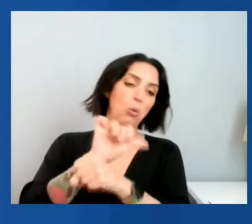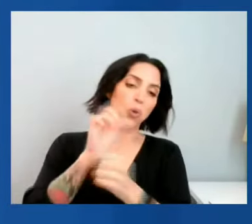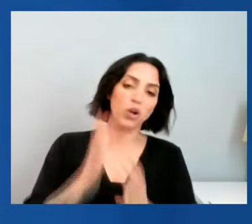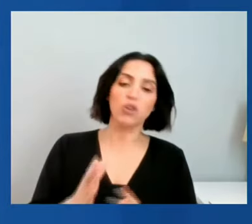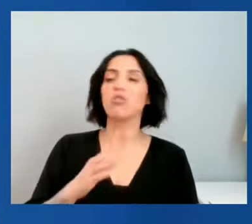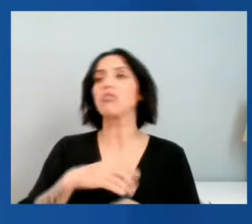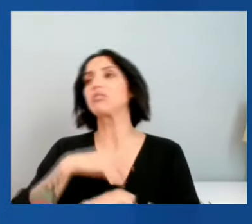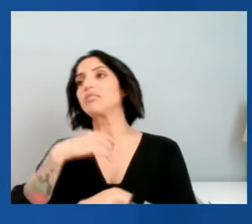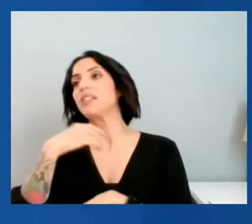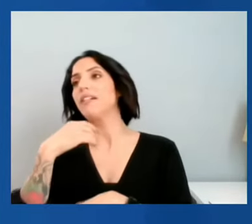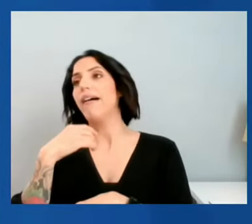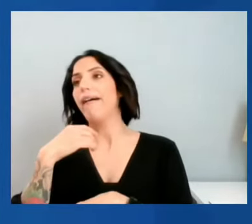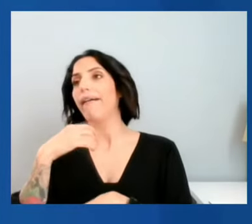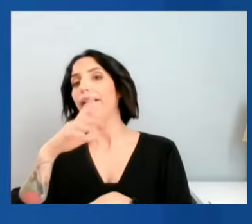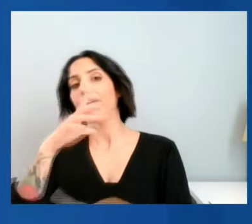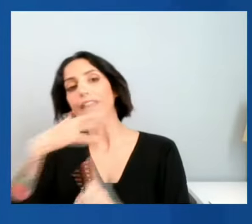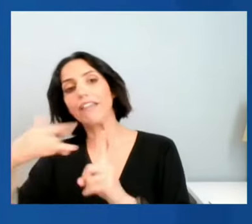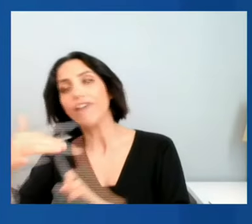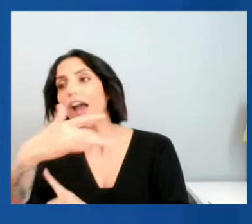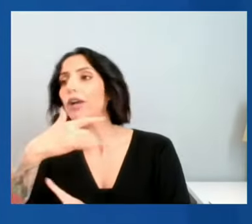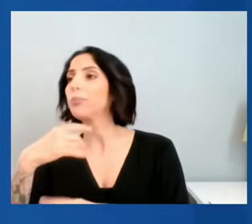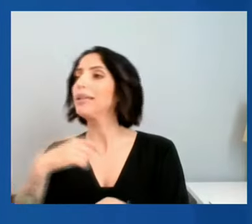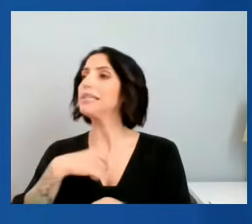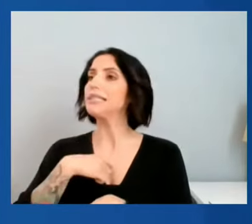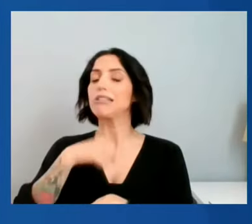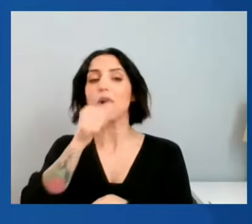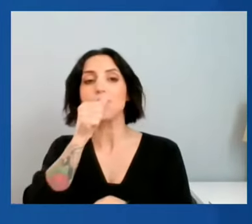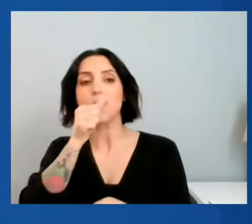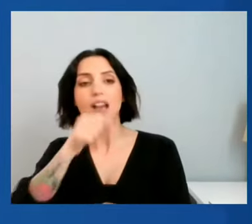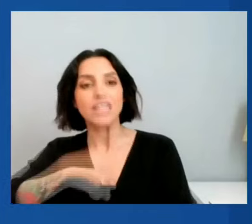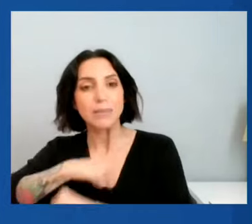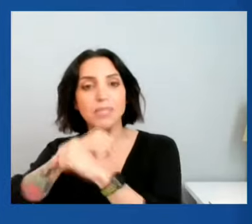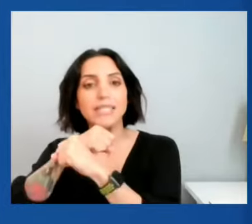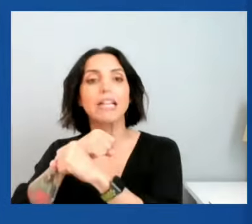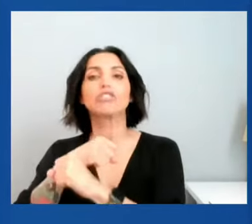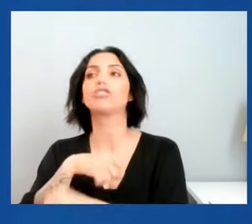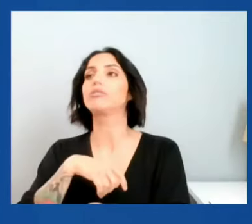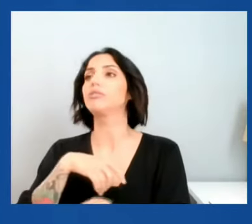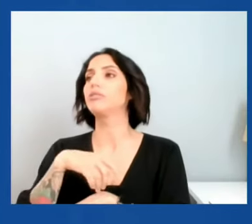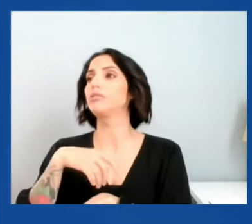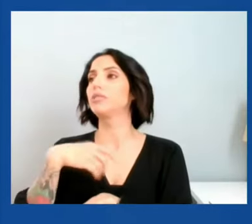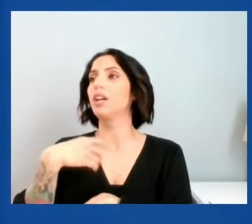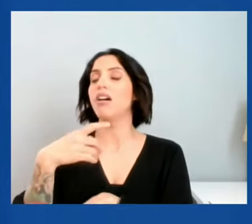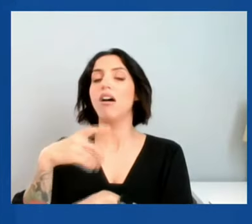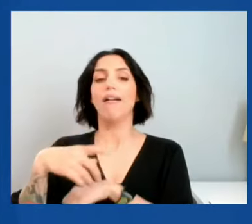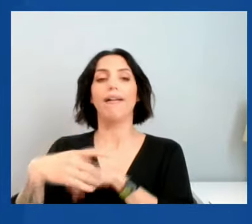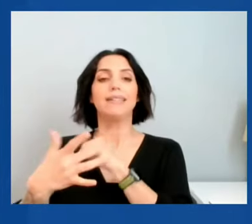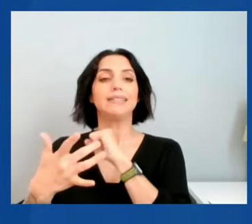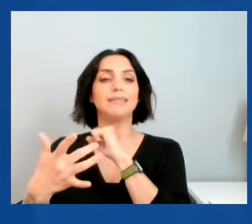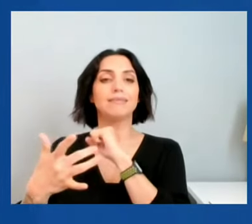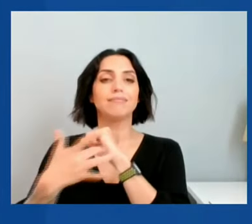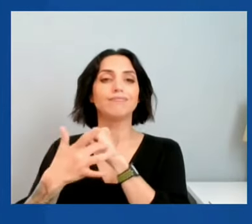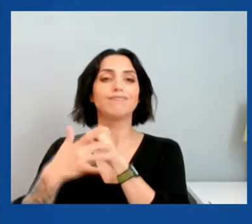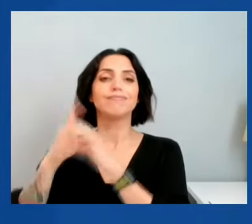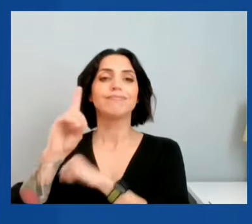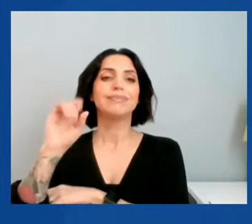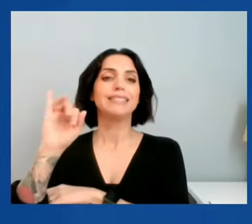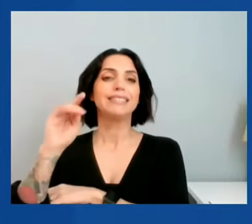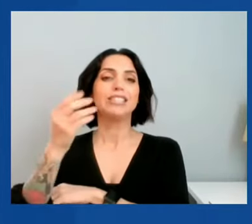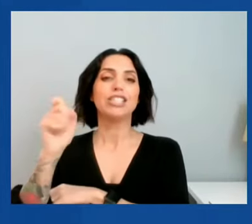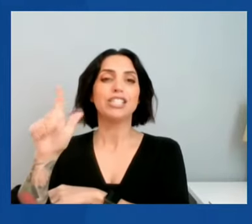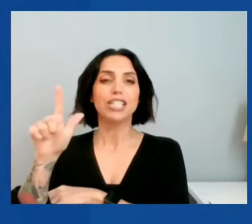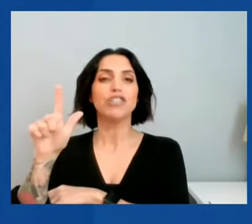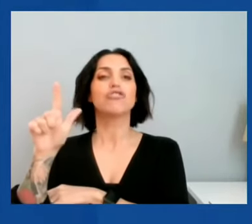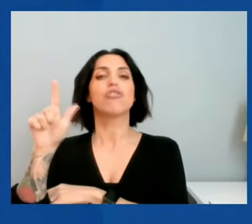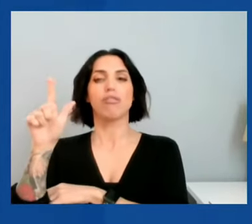privacy protections, digital, you know, treatment of